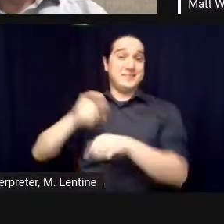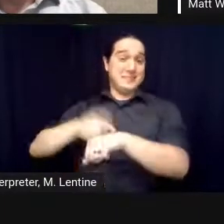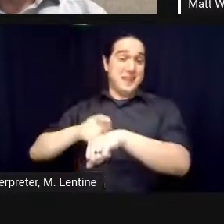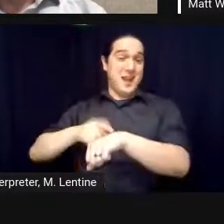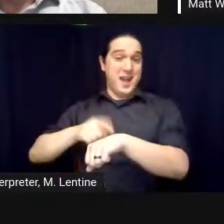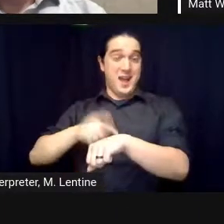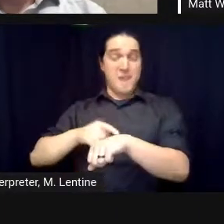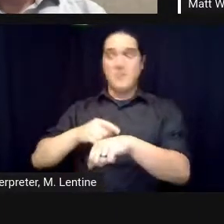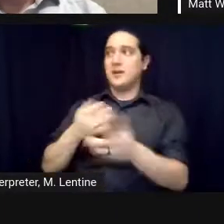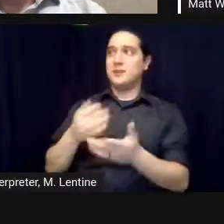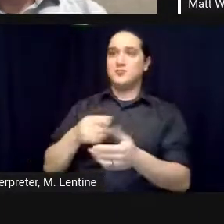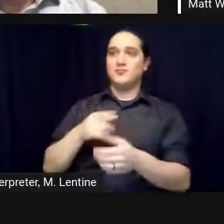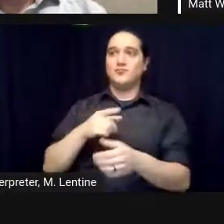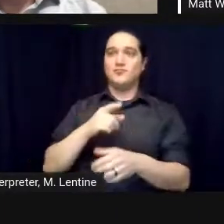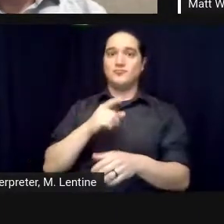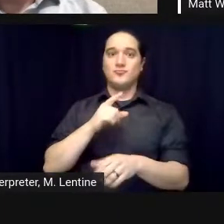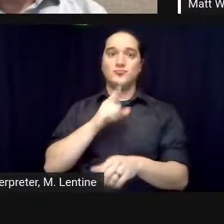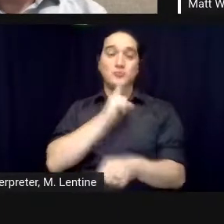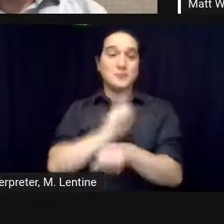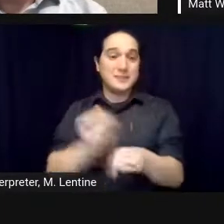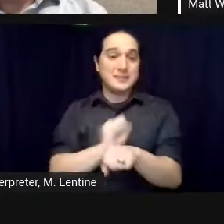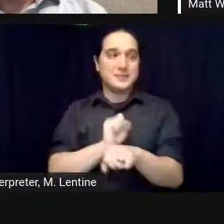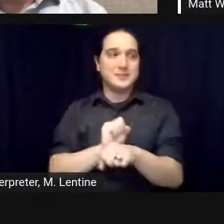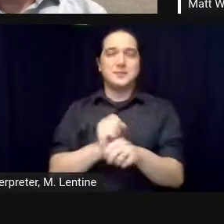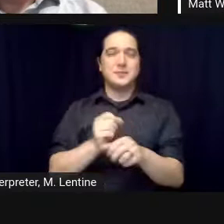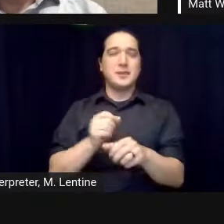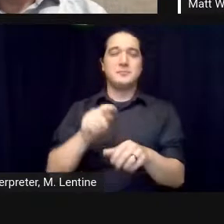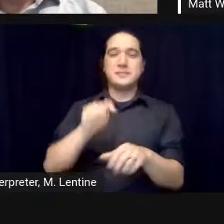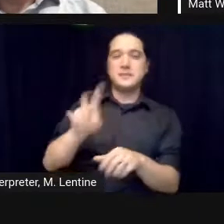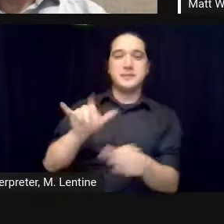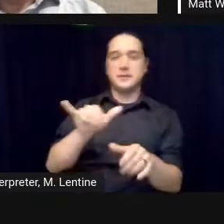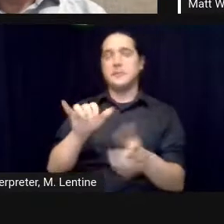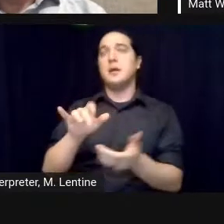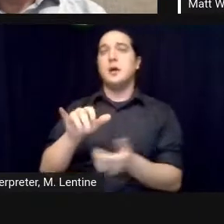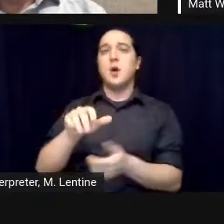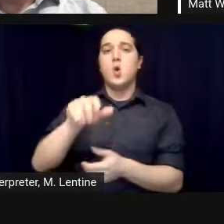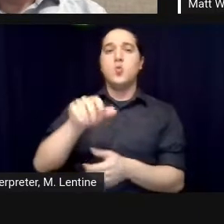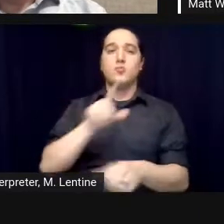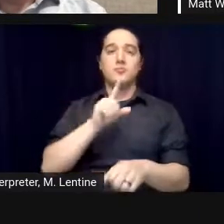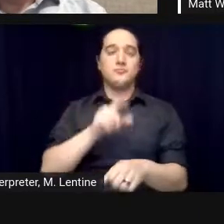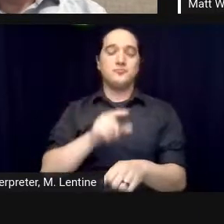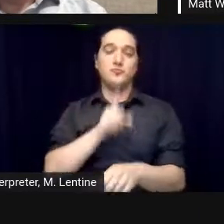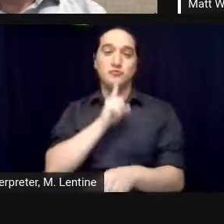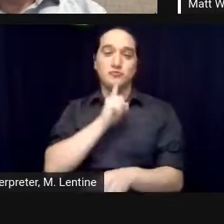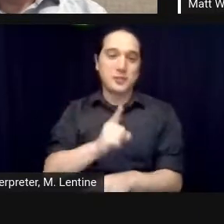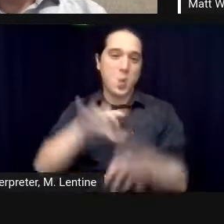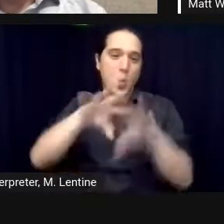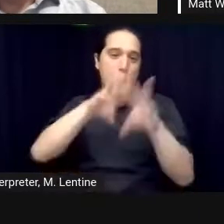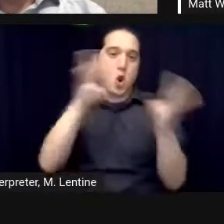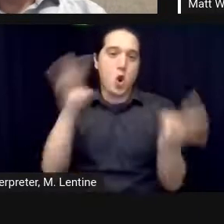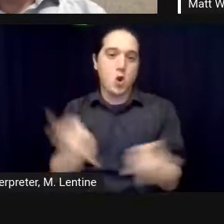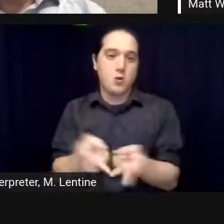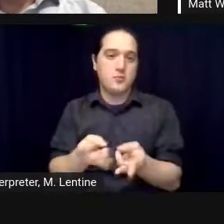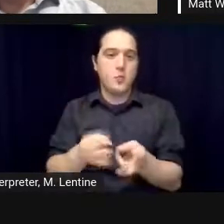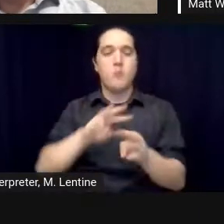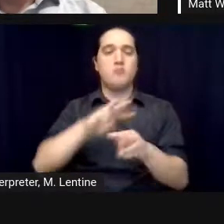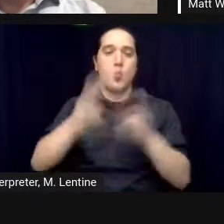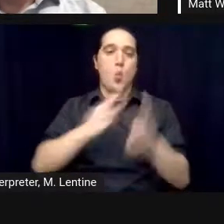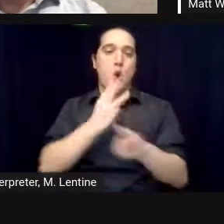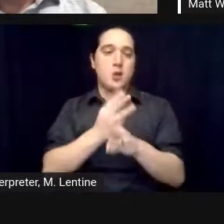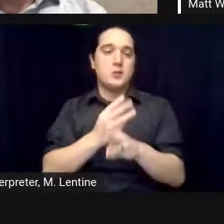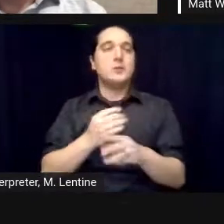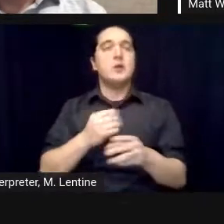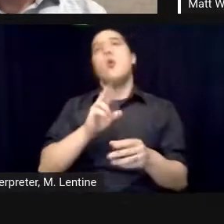i read a new york times headline that when the real world launches they said it was mtv's answer to biosphere 2 and there's always been